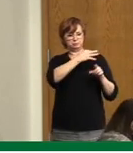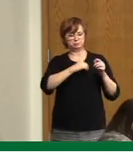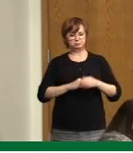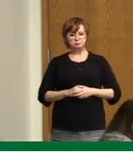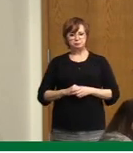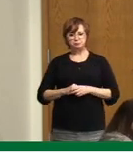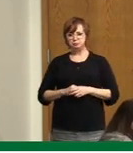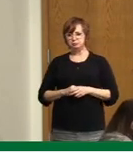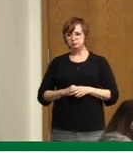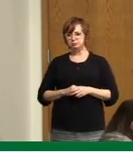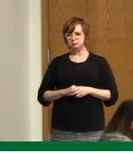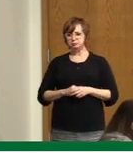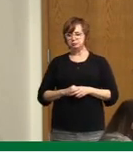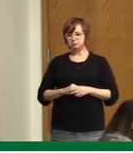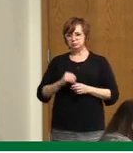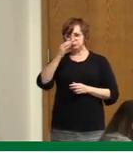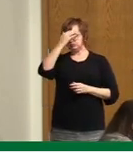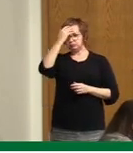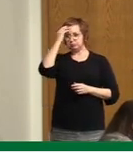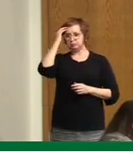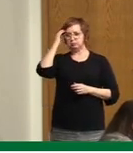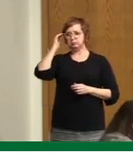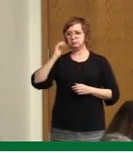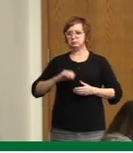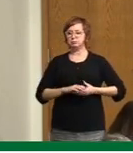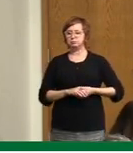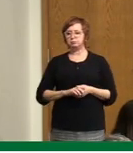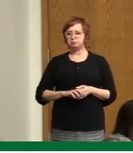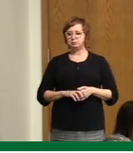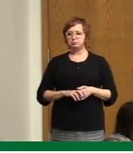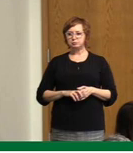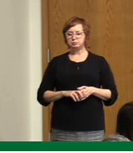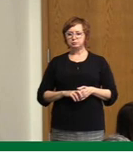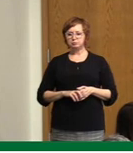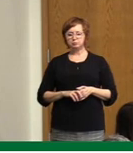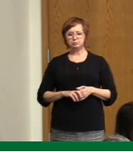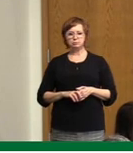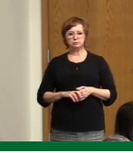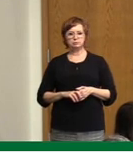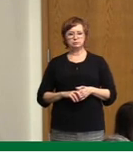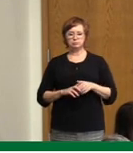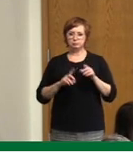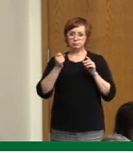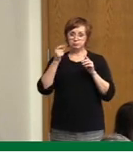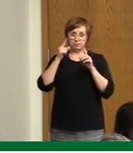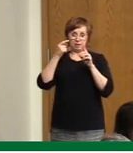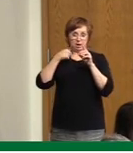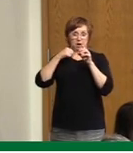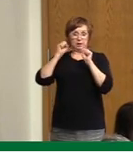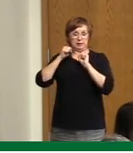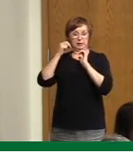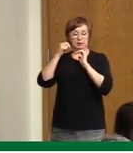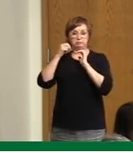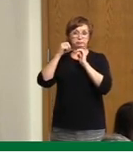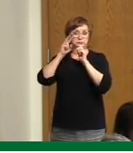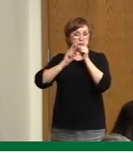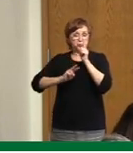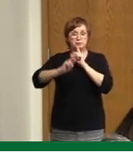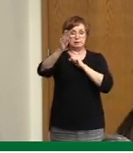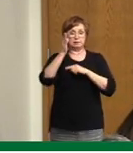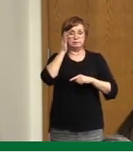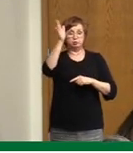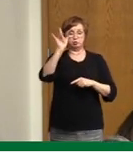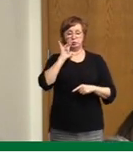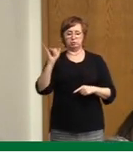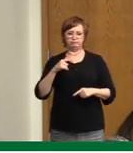we discussed that this is not a prediction. This is just models that show what